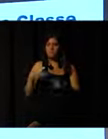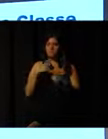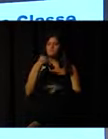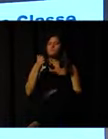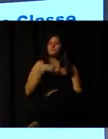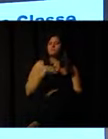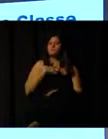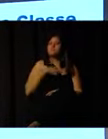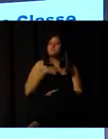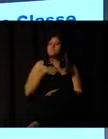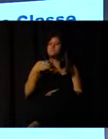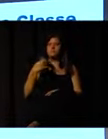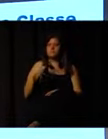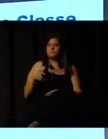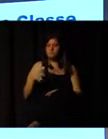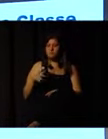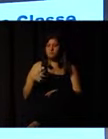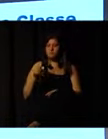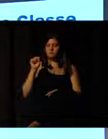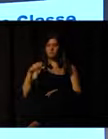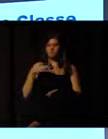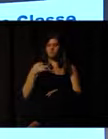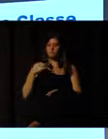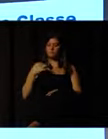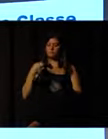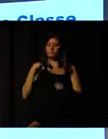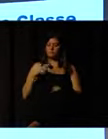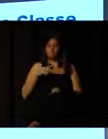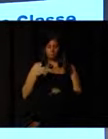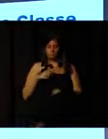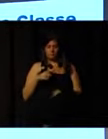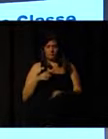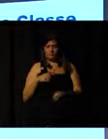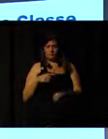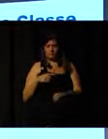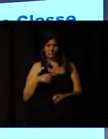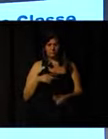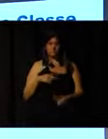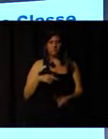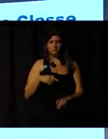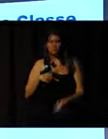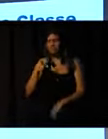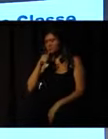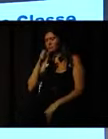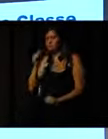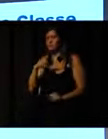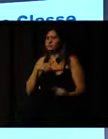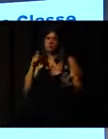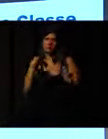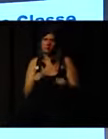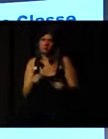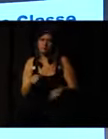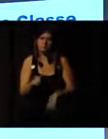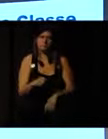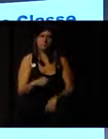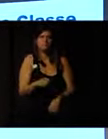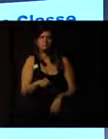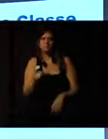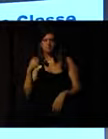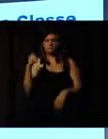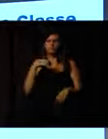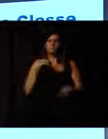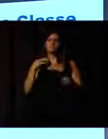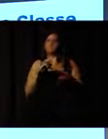a volunteer or an associate with a tendency to volunteer.